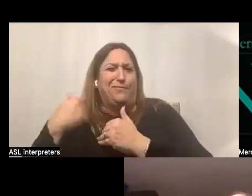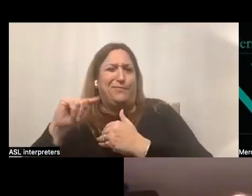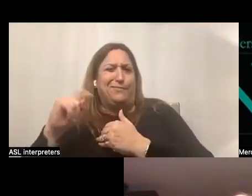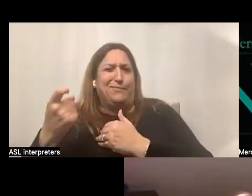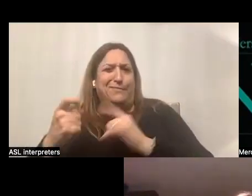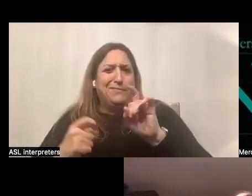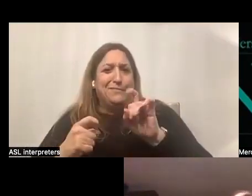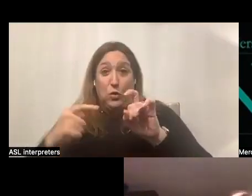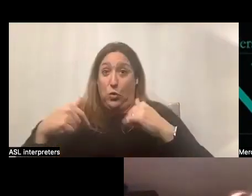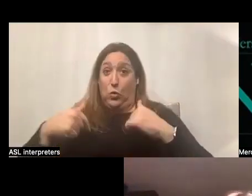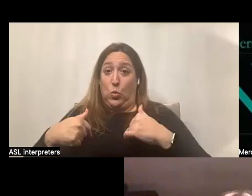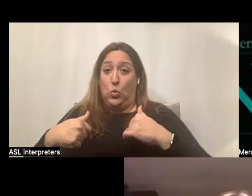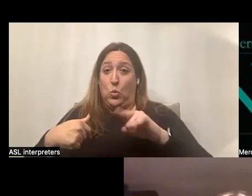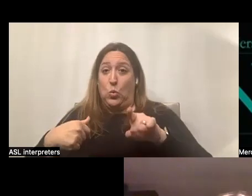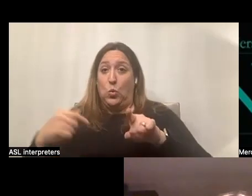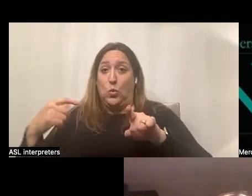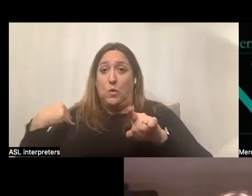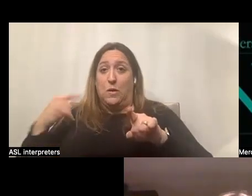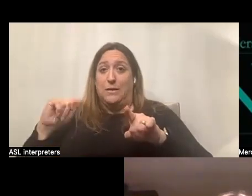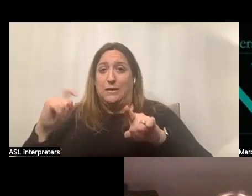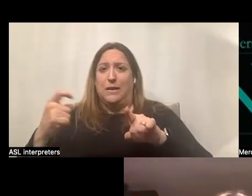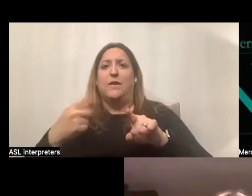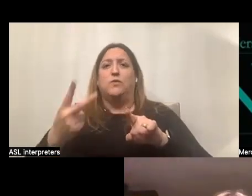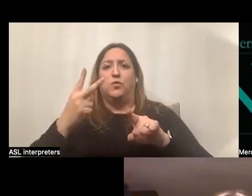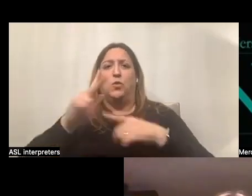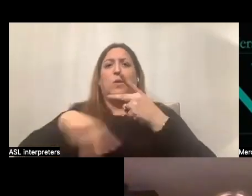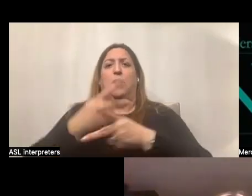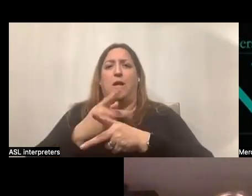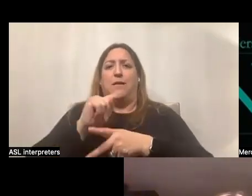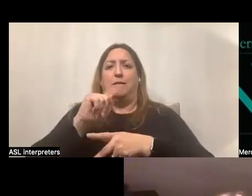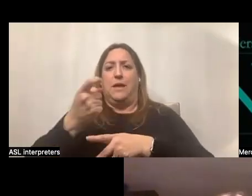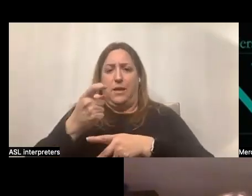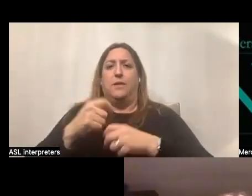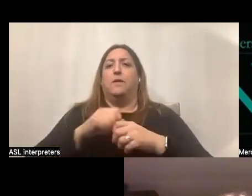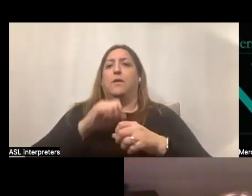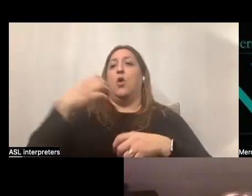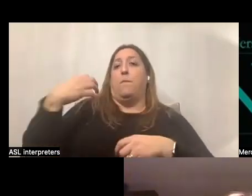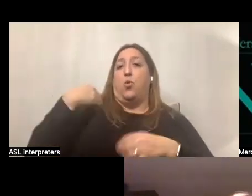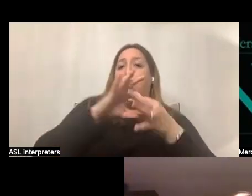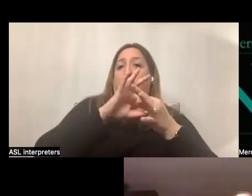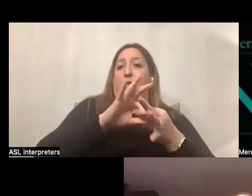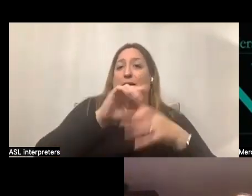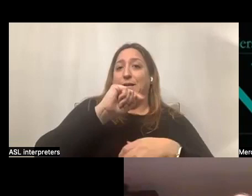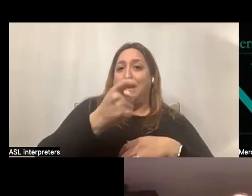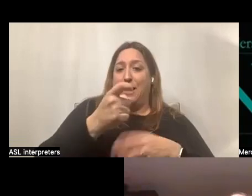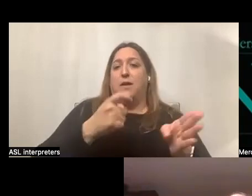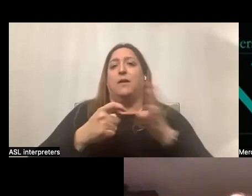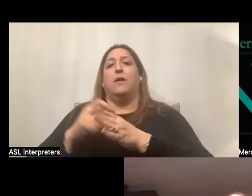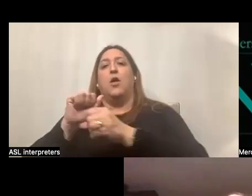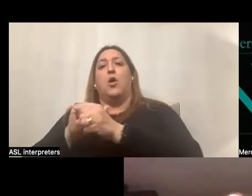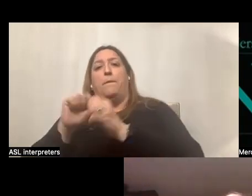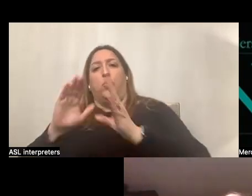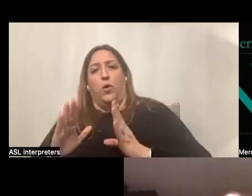Are you responsible? So basically we have two set of taxes. We have employer related taxes and we'll have employee taxes.